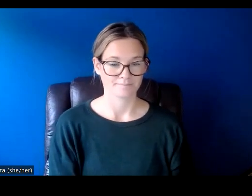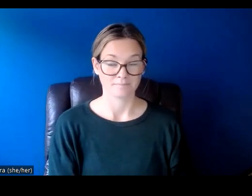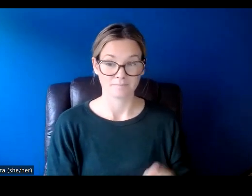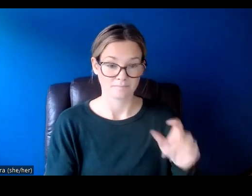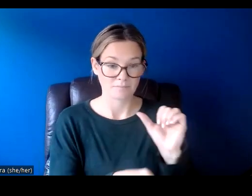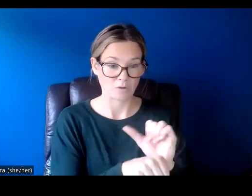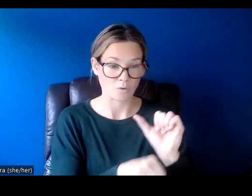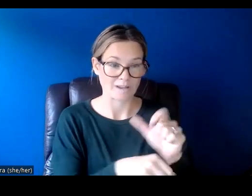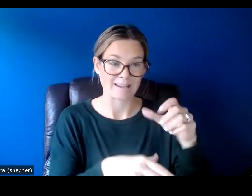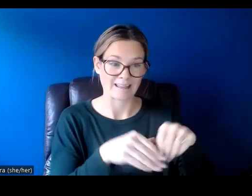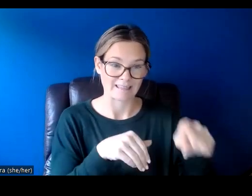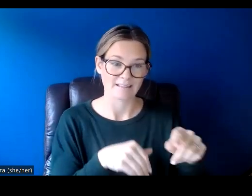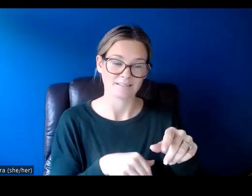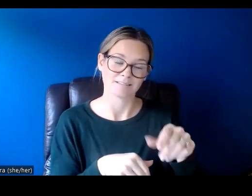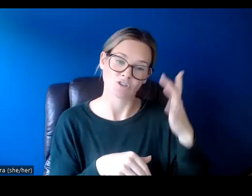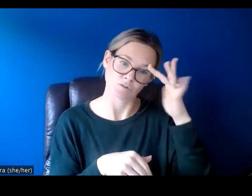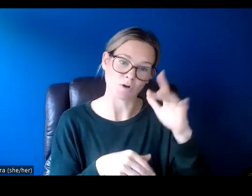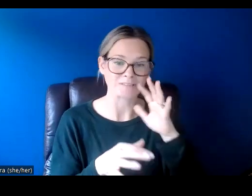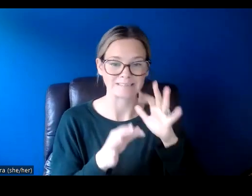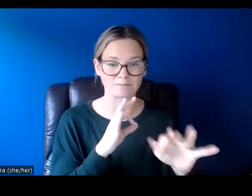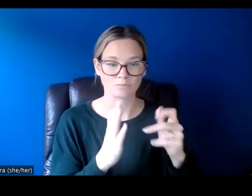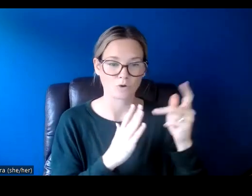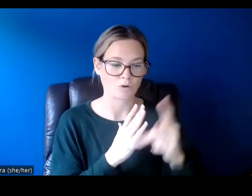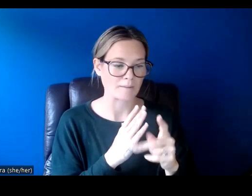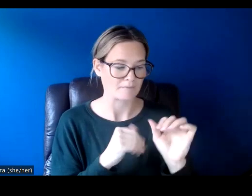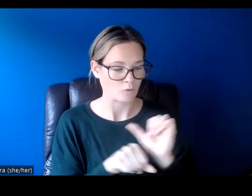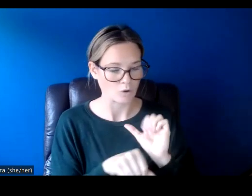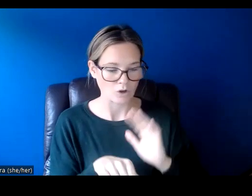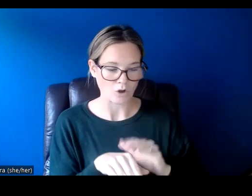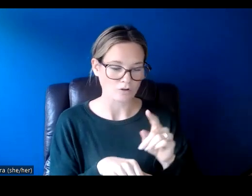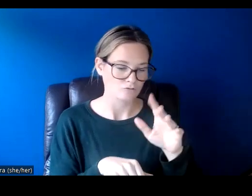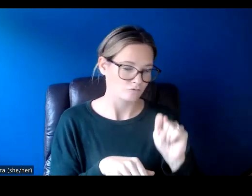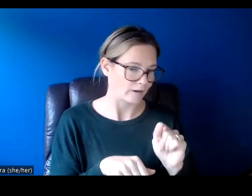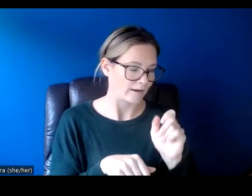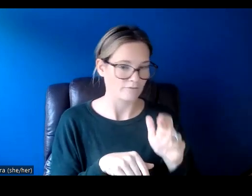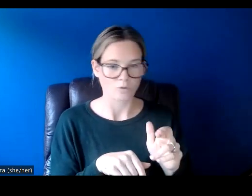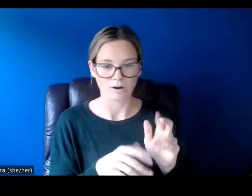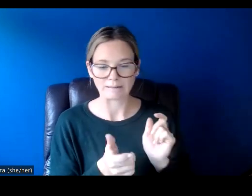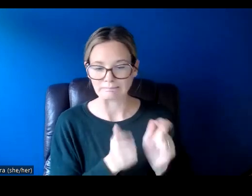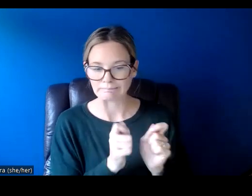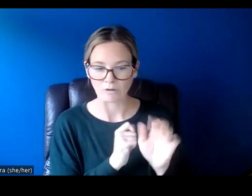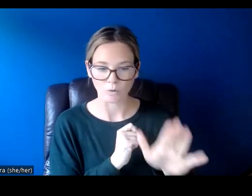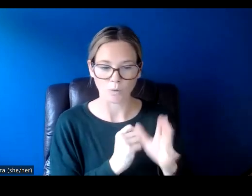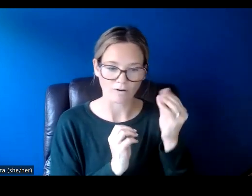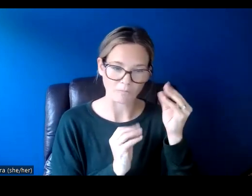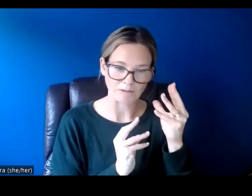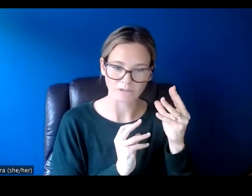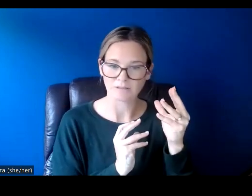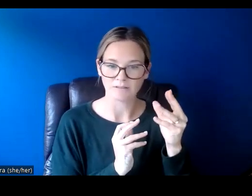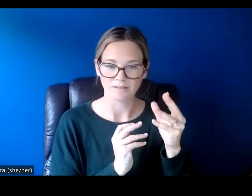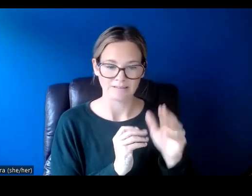Smart Simple program at any time, if you're working on a draft application or if you're just changing your profile information,